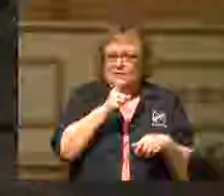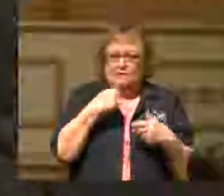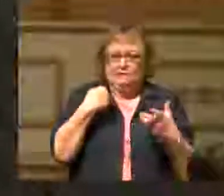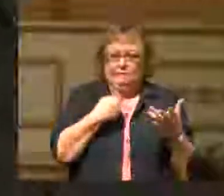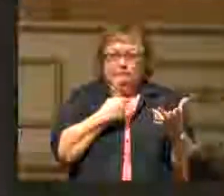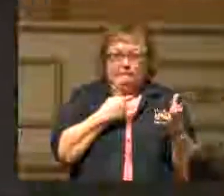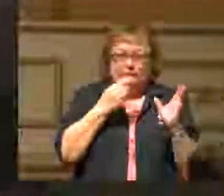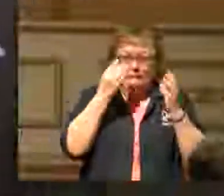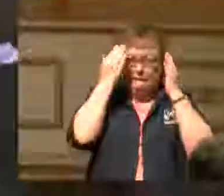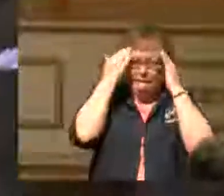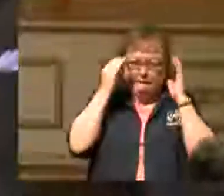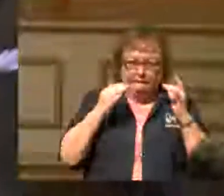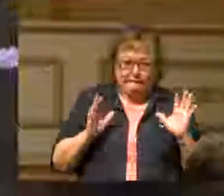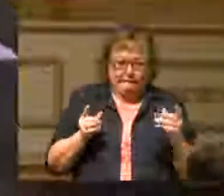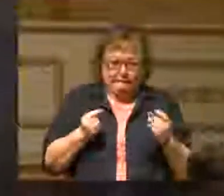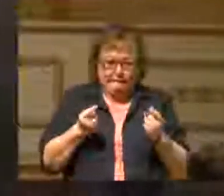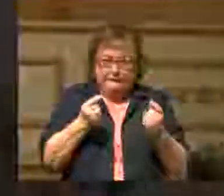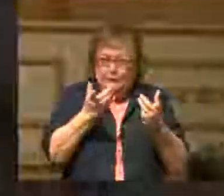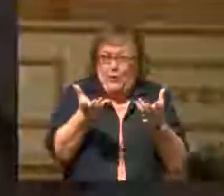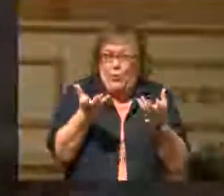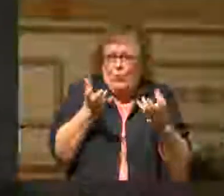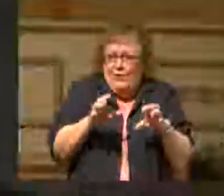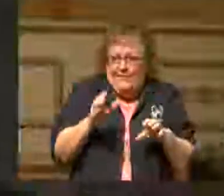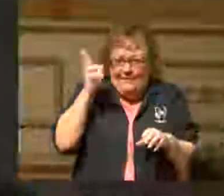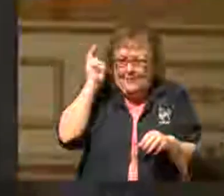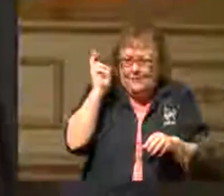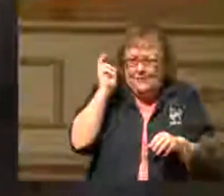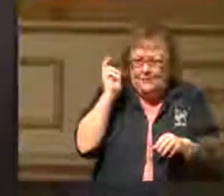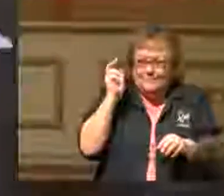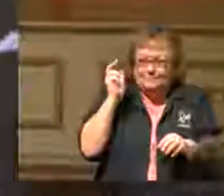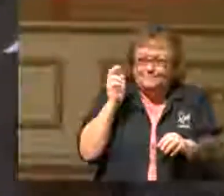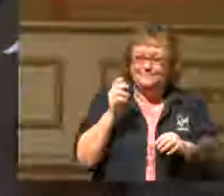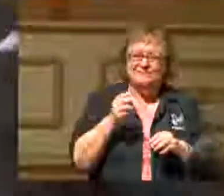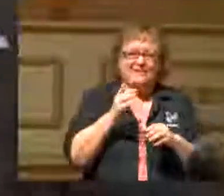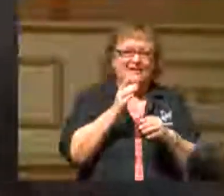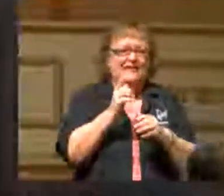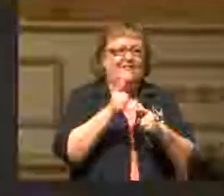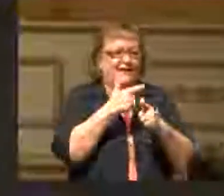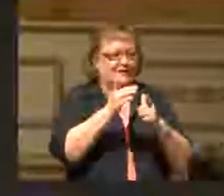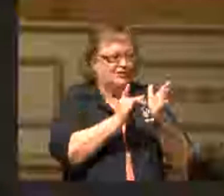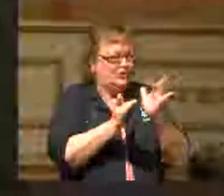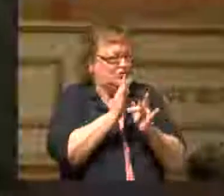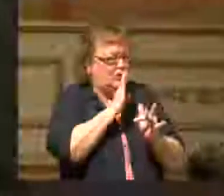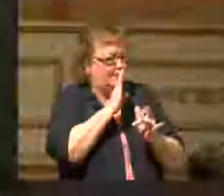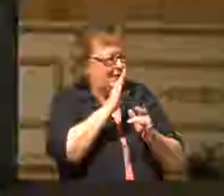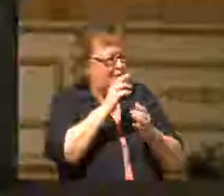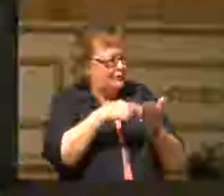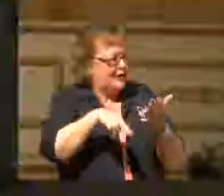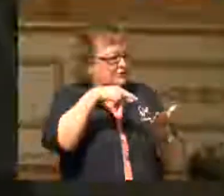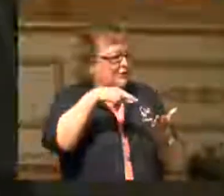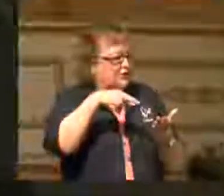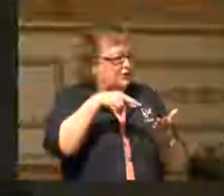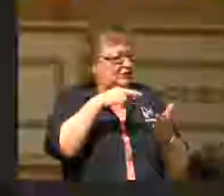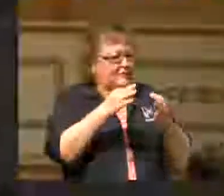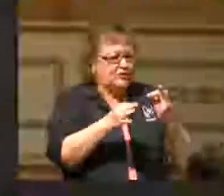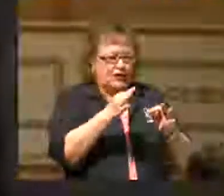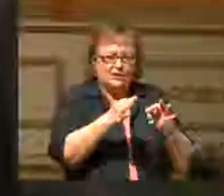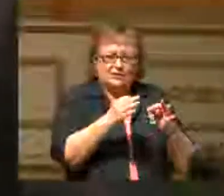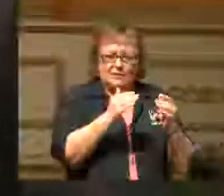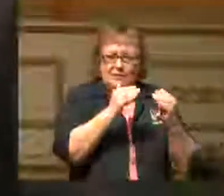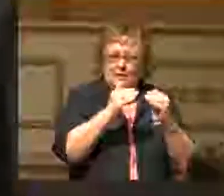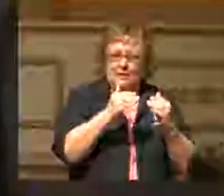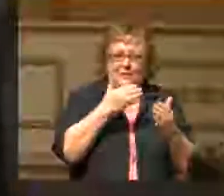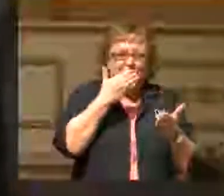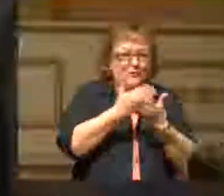So one piped up, and when he talked about the resurrection, resurrection of the just, you know, he said, oh, it'll be